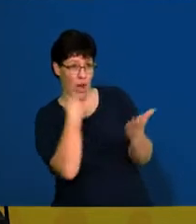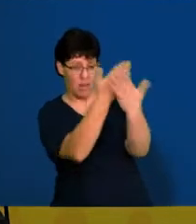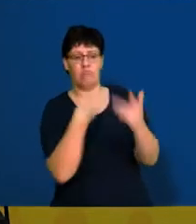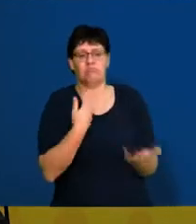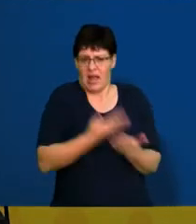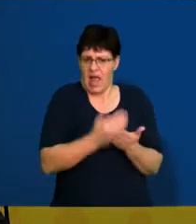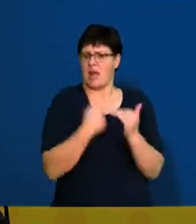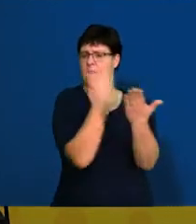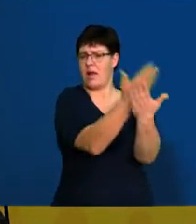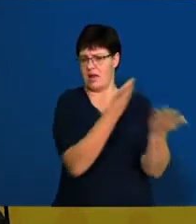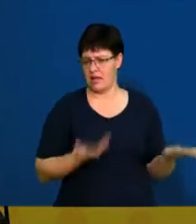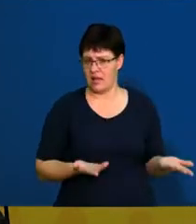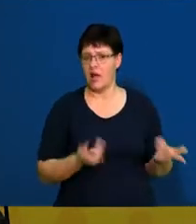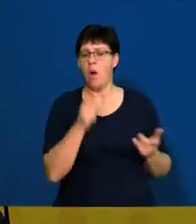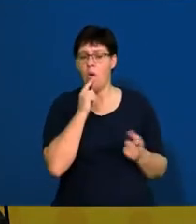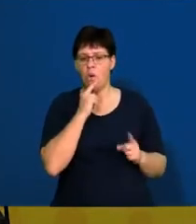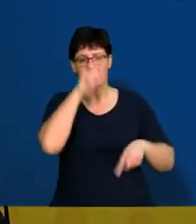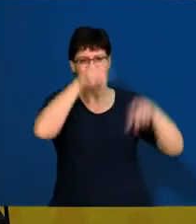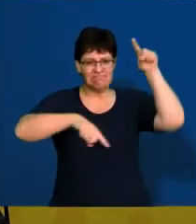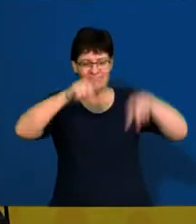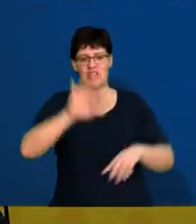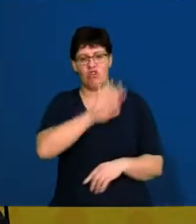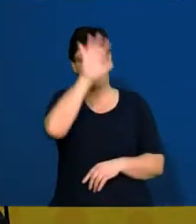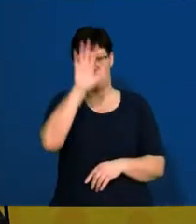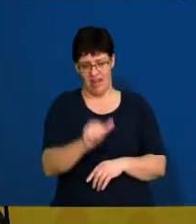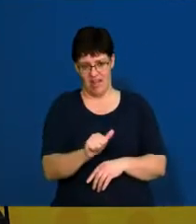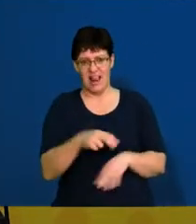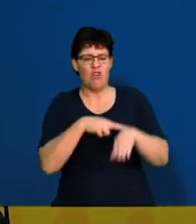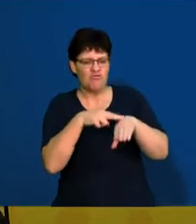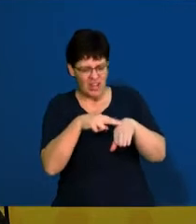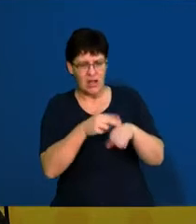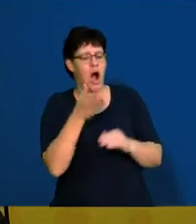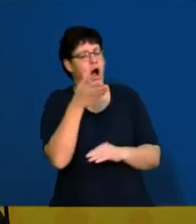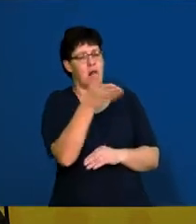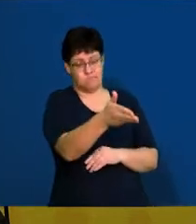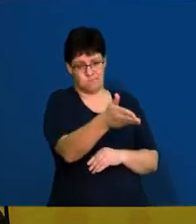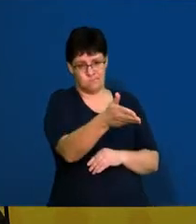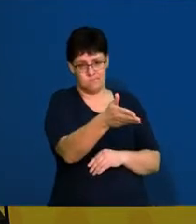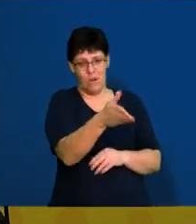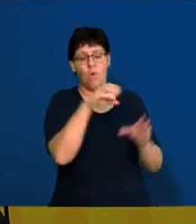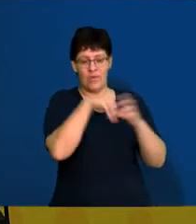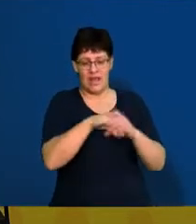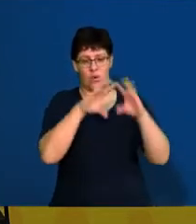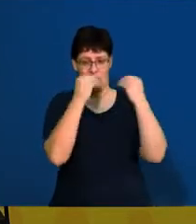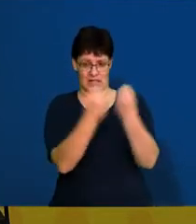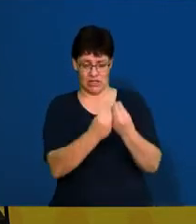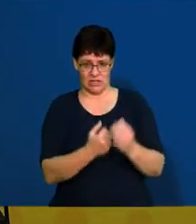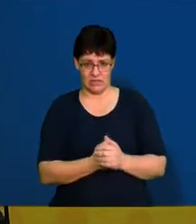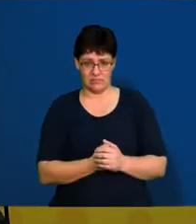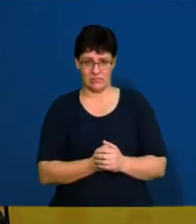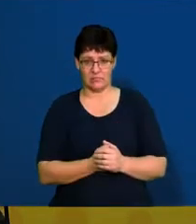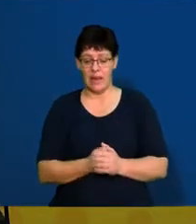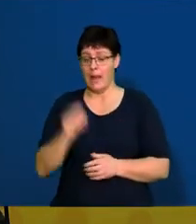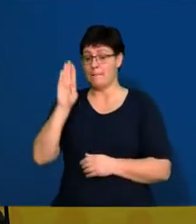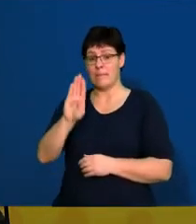there to make sure that the demographics of the country is represented in the organization. Where the